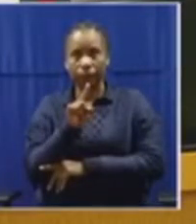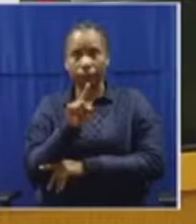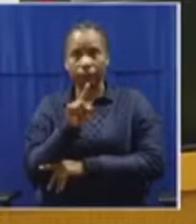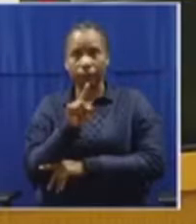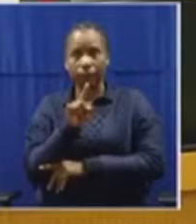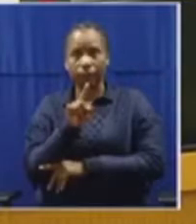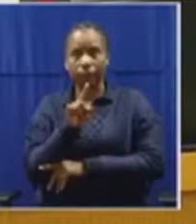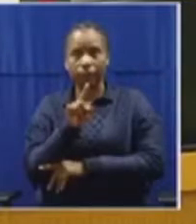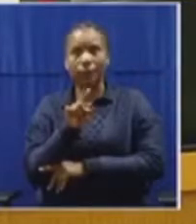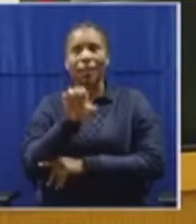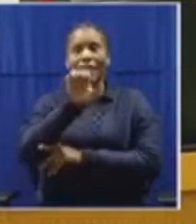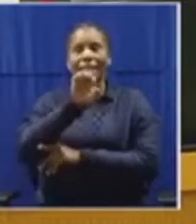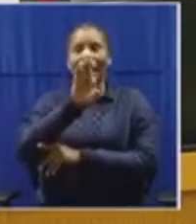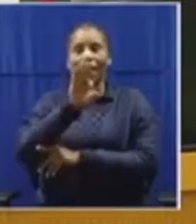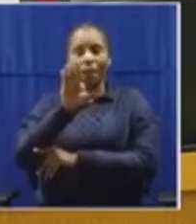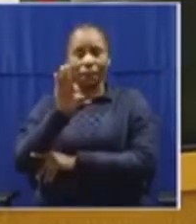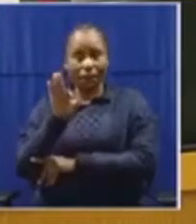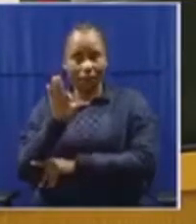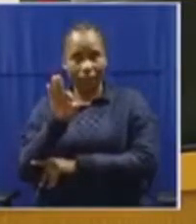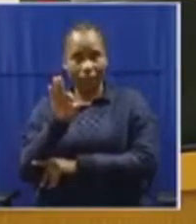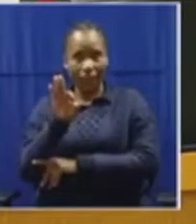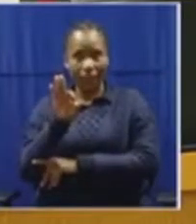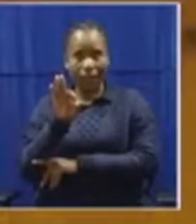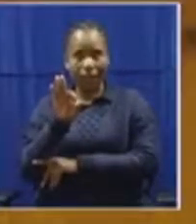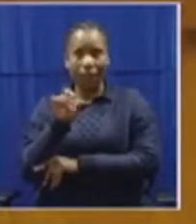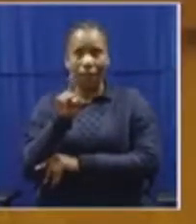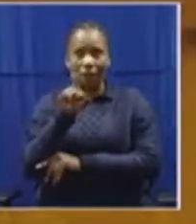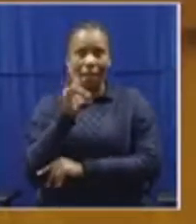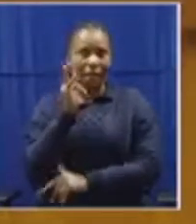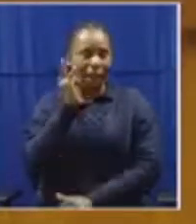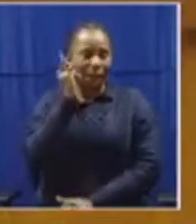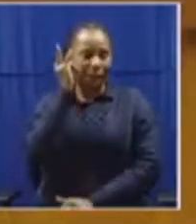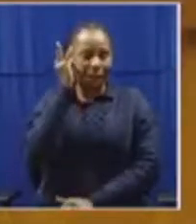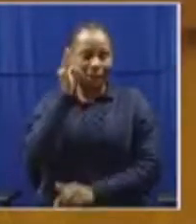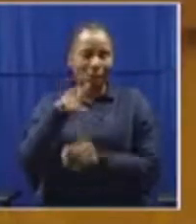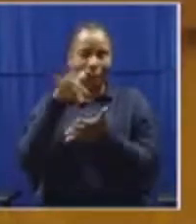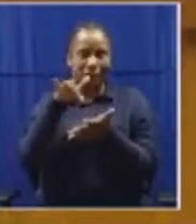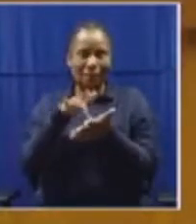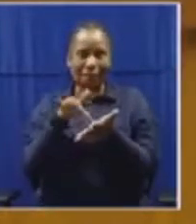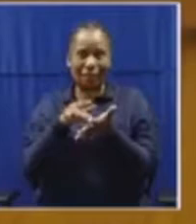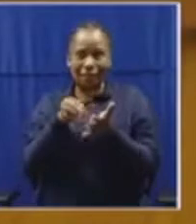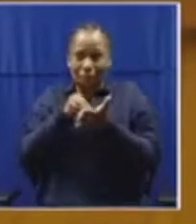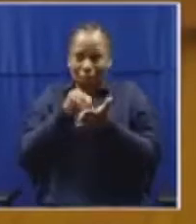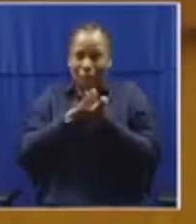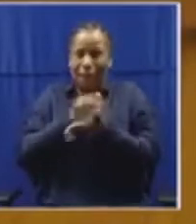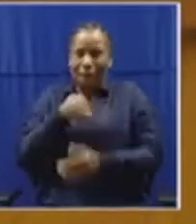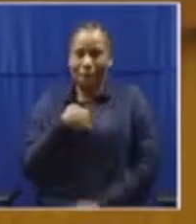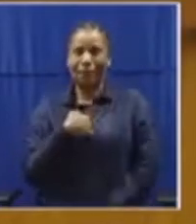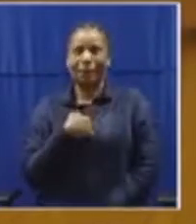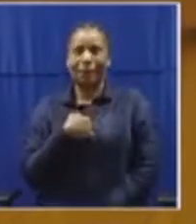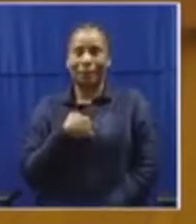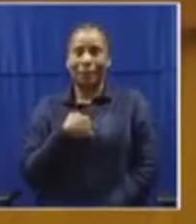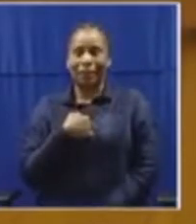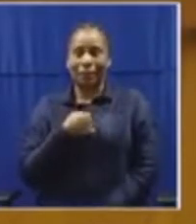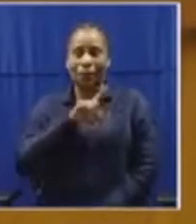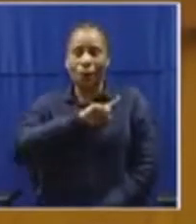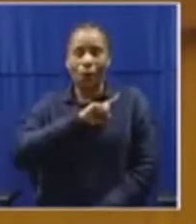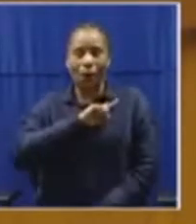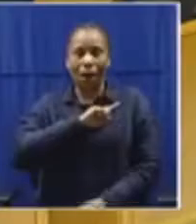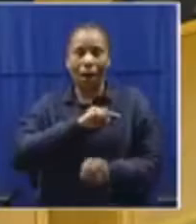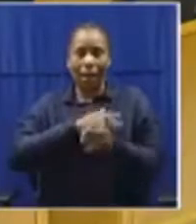the EFF put me in a very embarrassing position because in the end